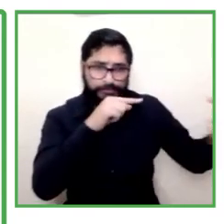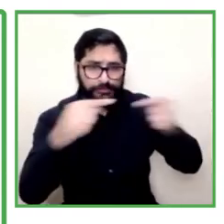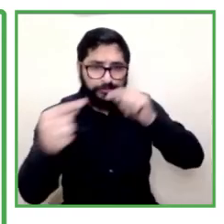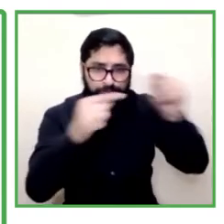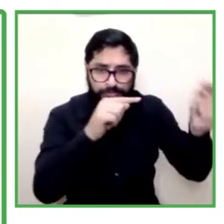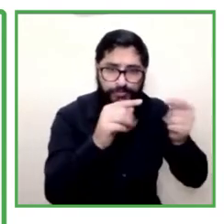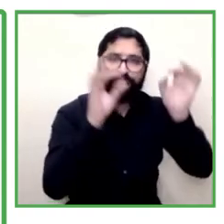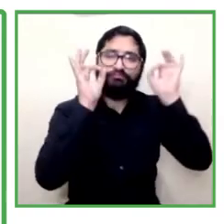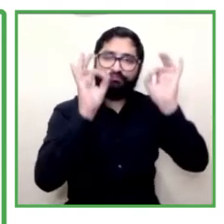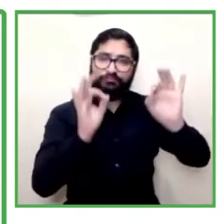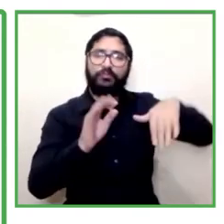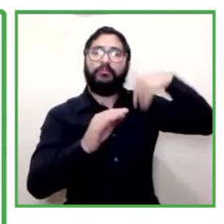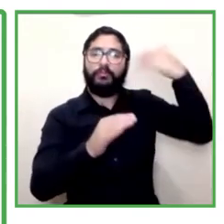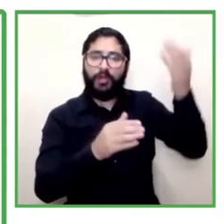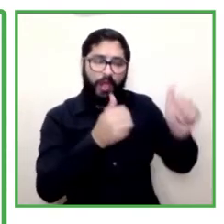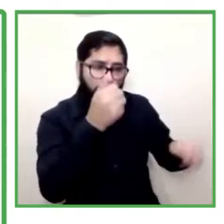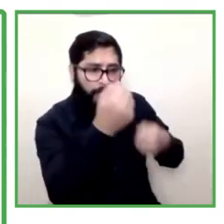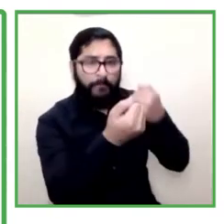participation processes